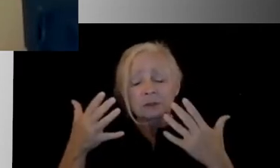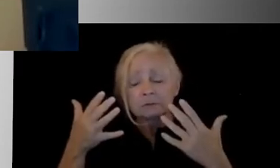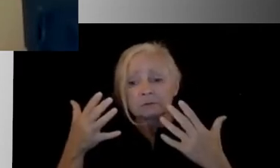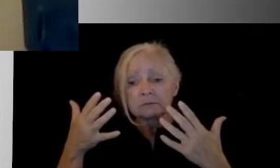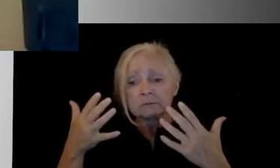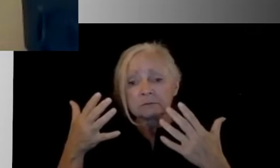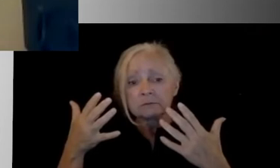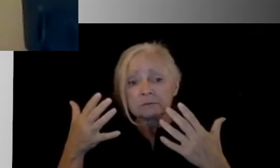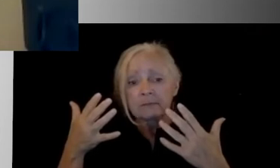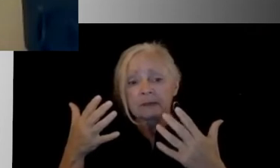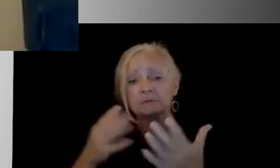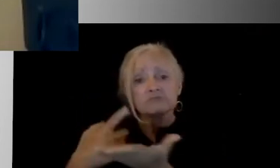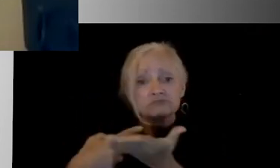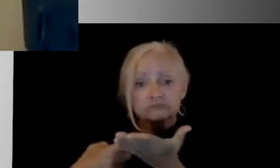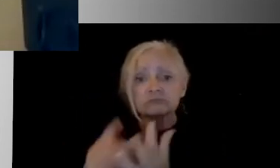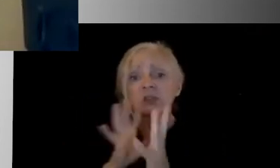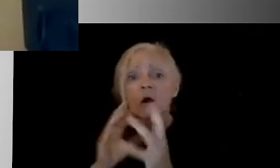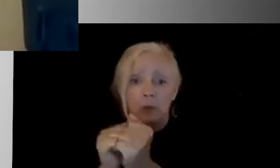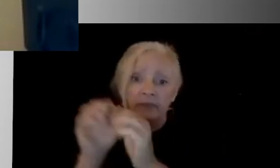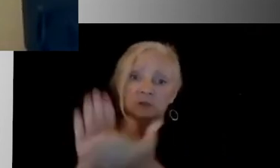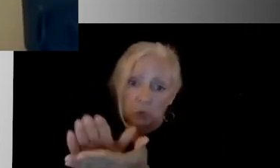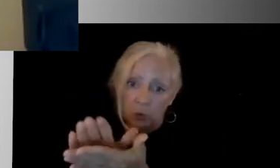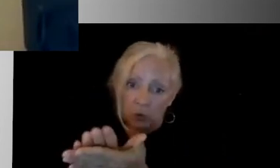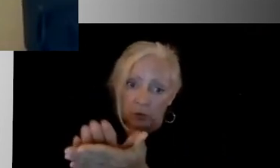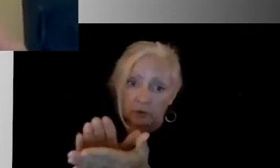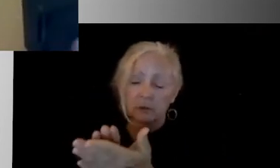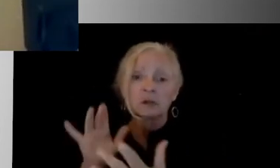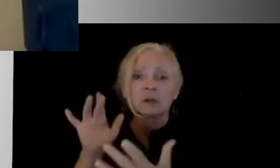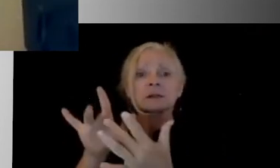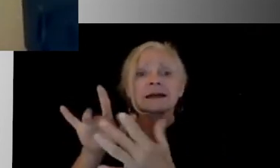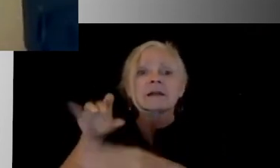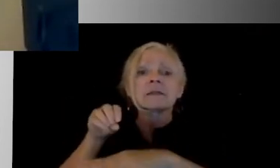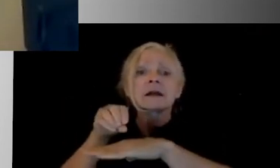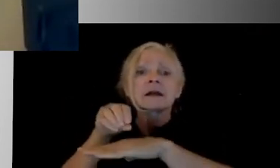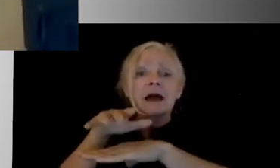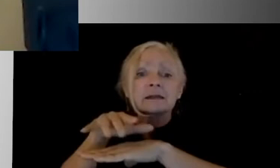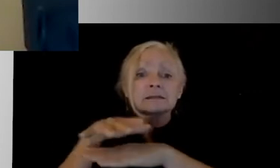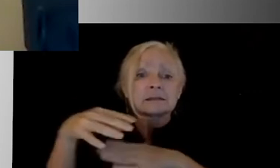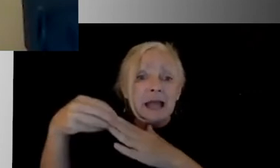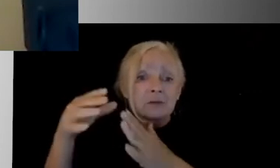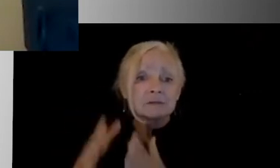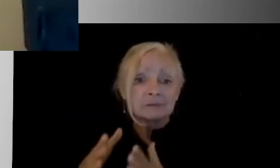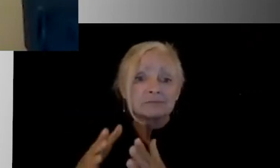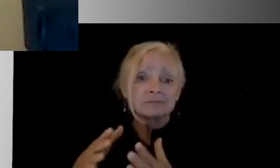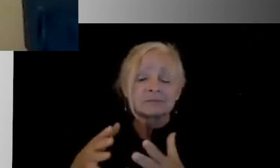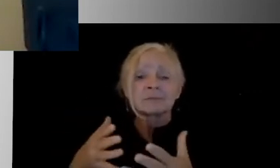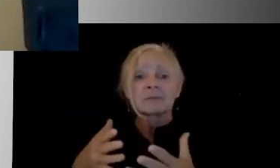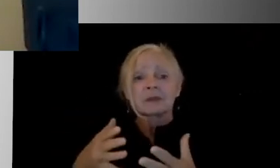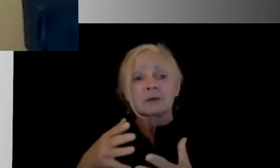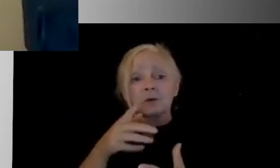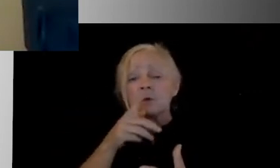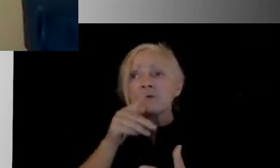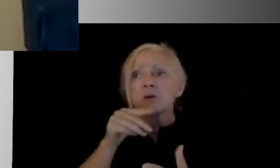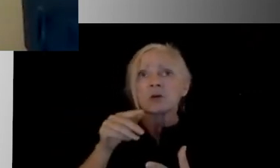having that conversation with your school, making sure you can reach out to your guidance counselor, your, if your child receives some education help, whoever is that